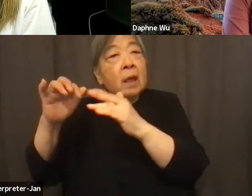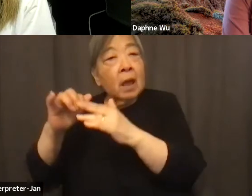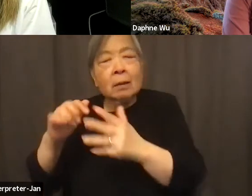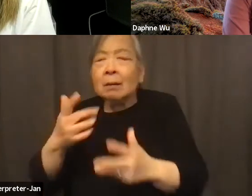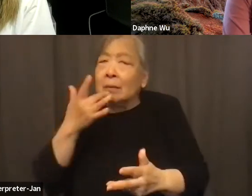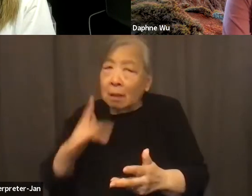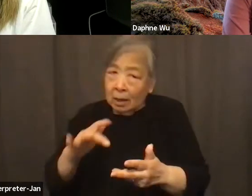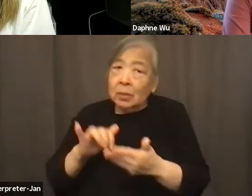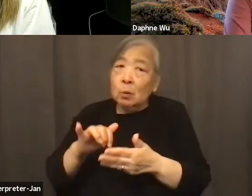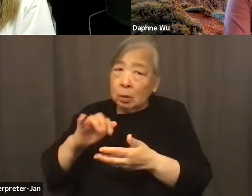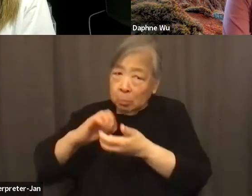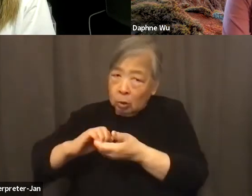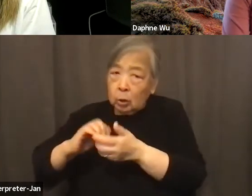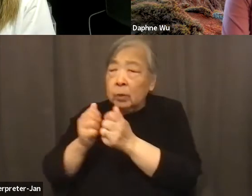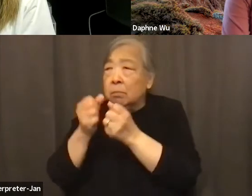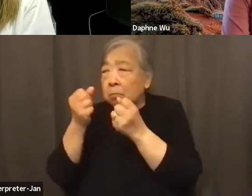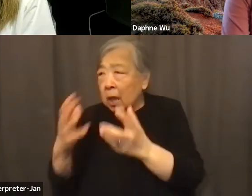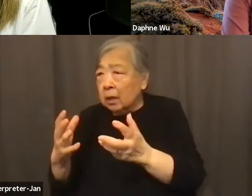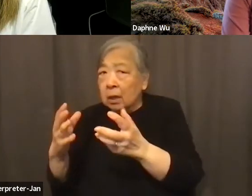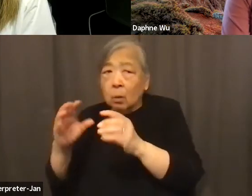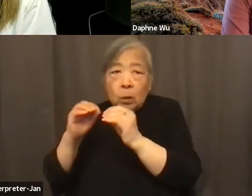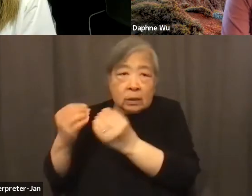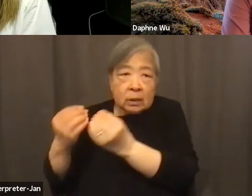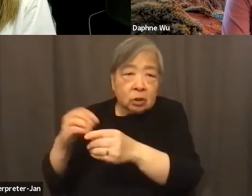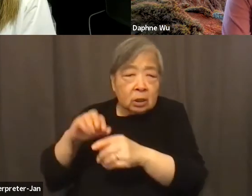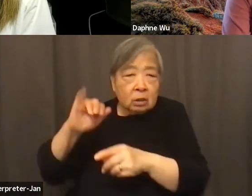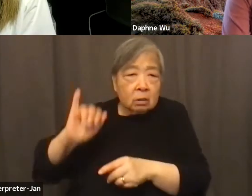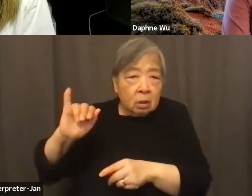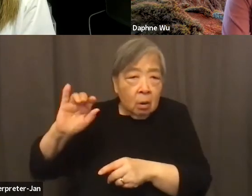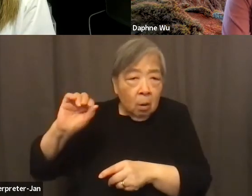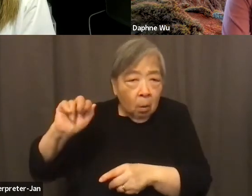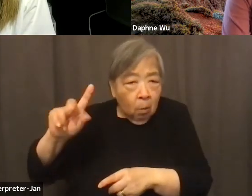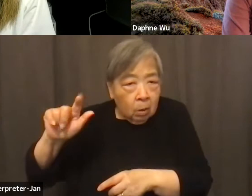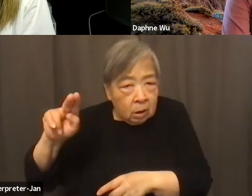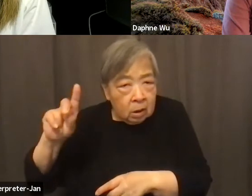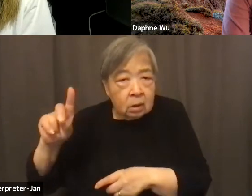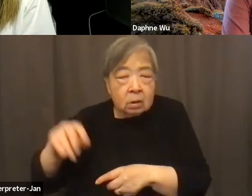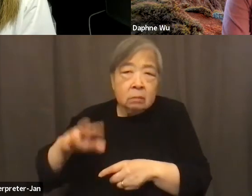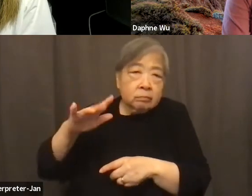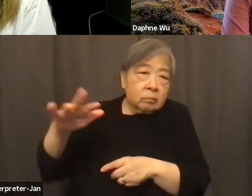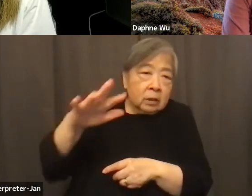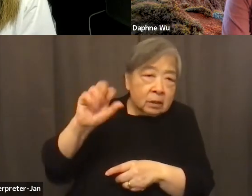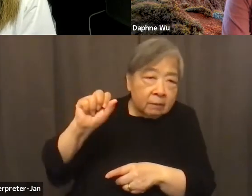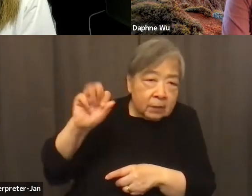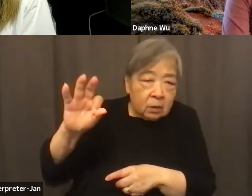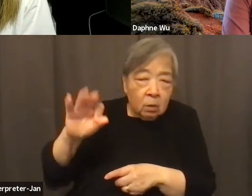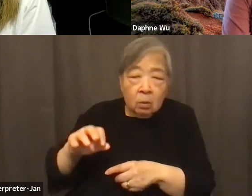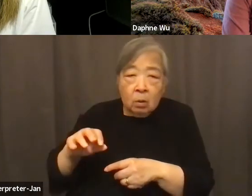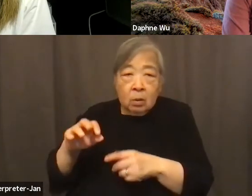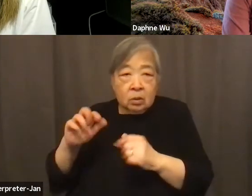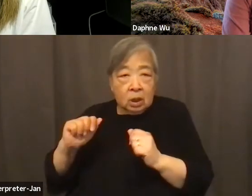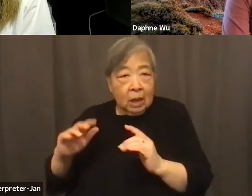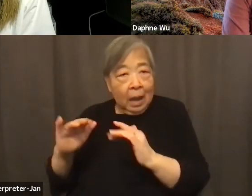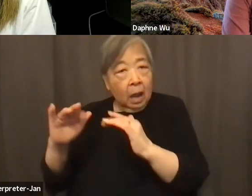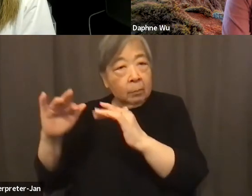organizations in Oakland and across San Francisco to be able to amplify the work.